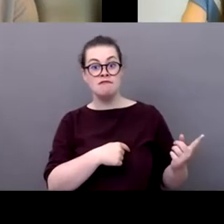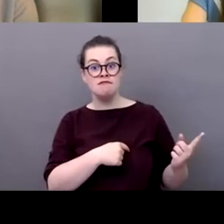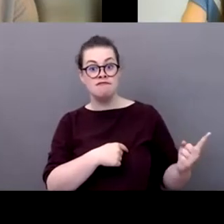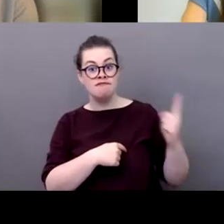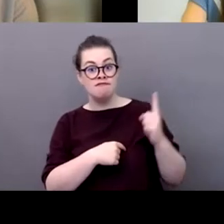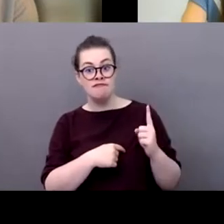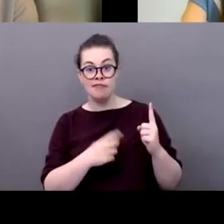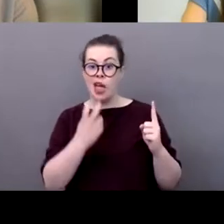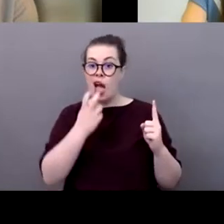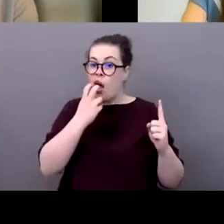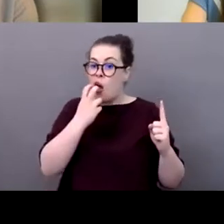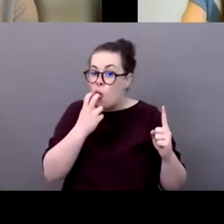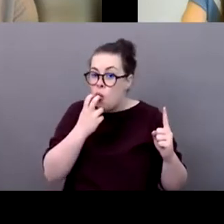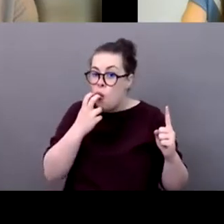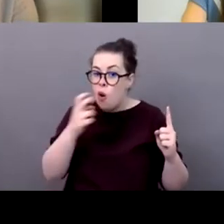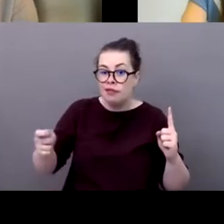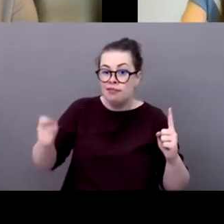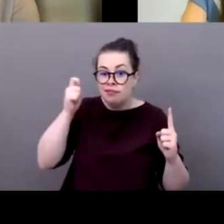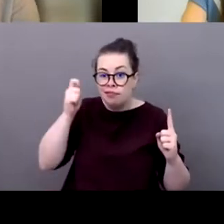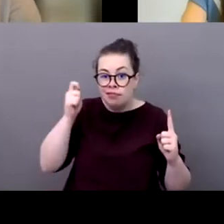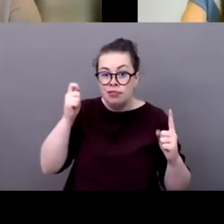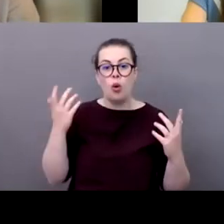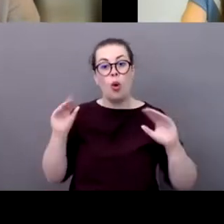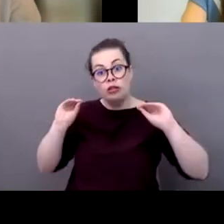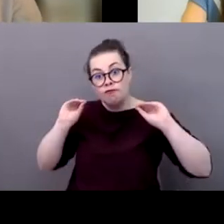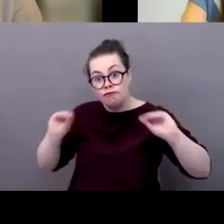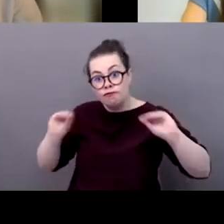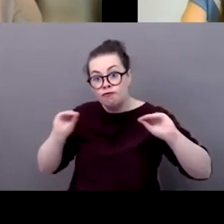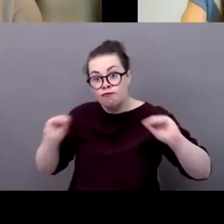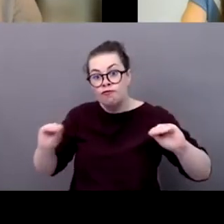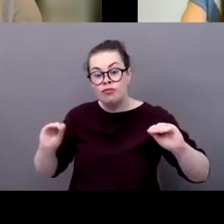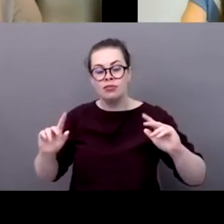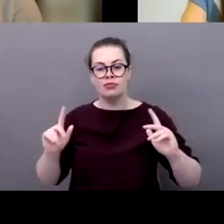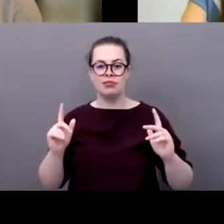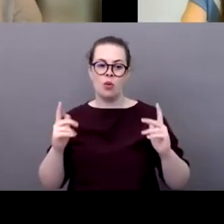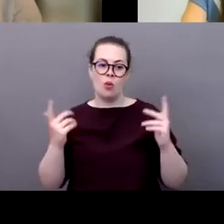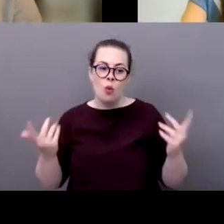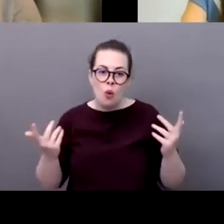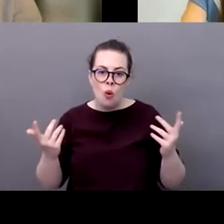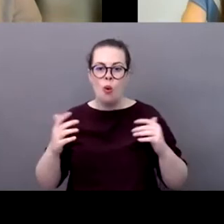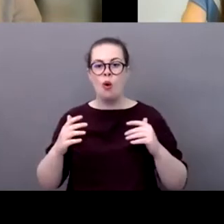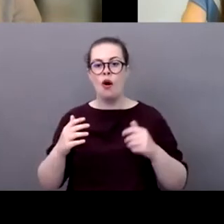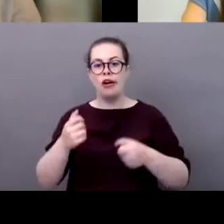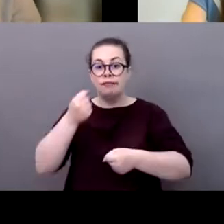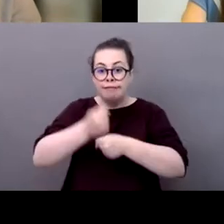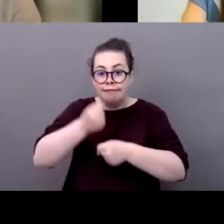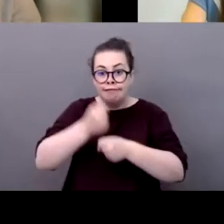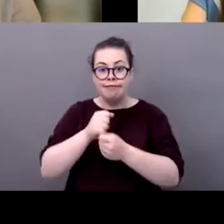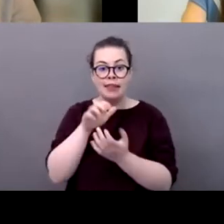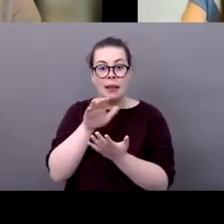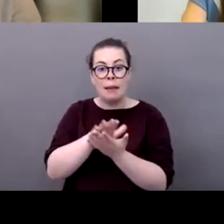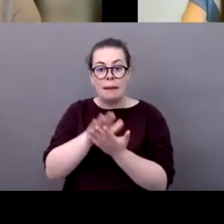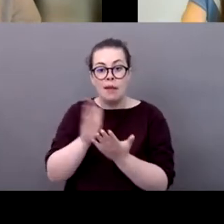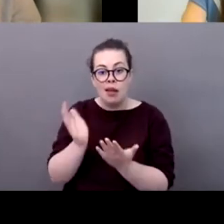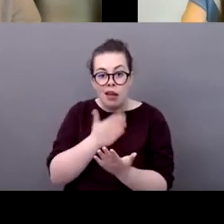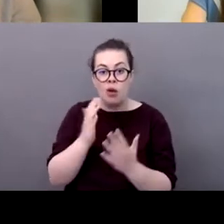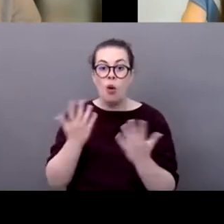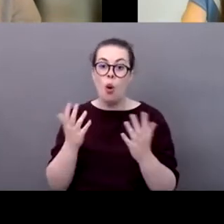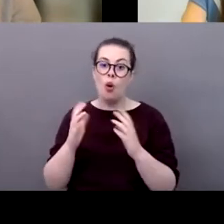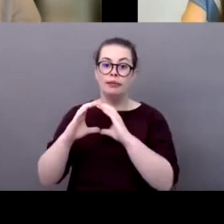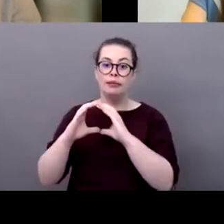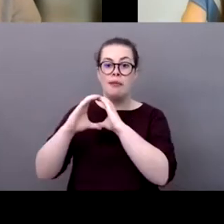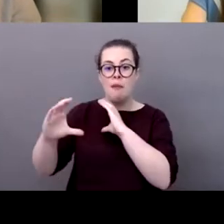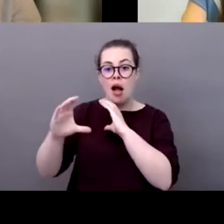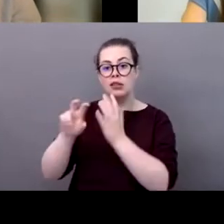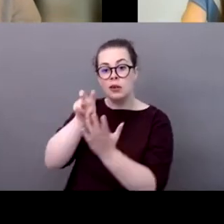refereeing coaching or other traditional uh organizational roles but now we found a new way an innovative way uh